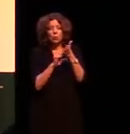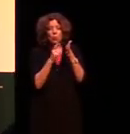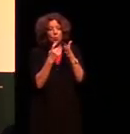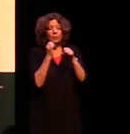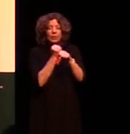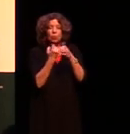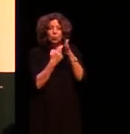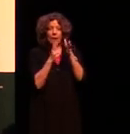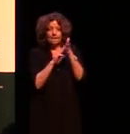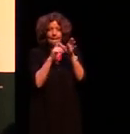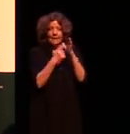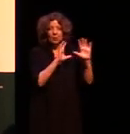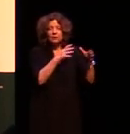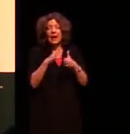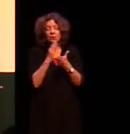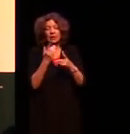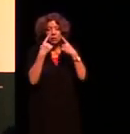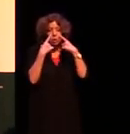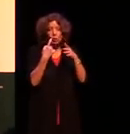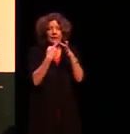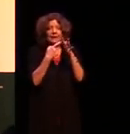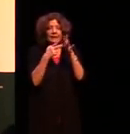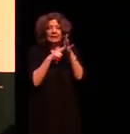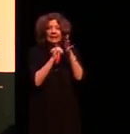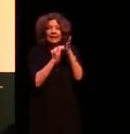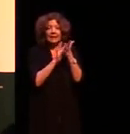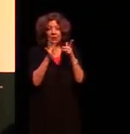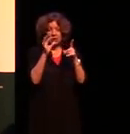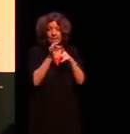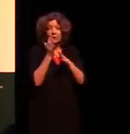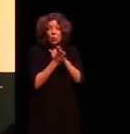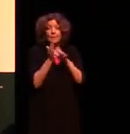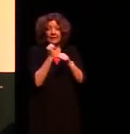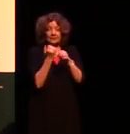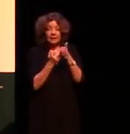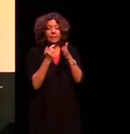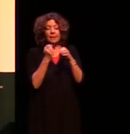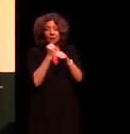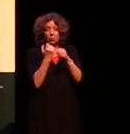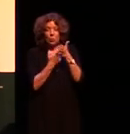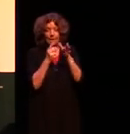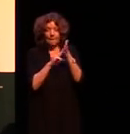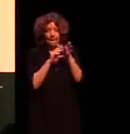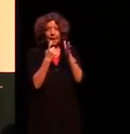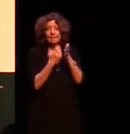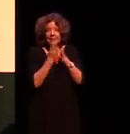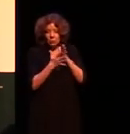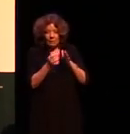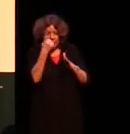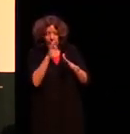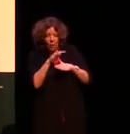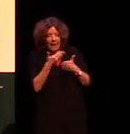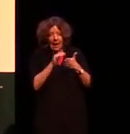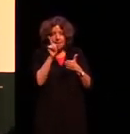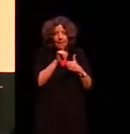kinship relations so this means you have your grammar forces you to pay attention to how people are related to